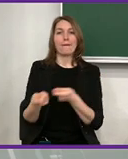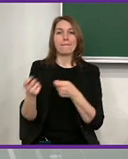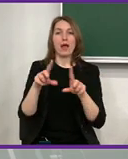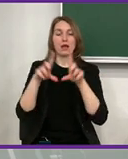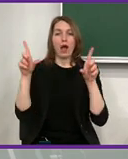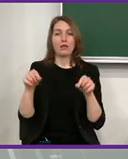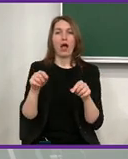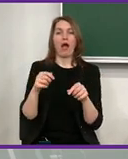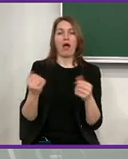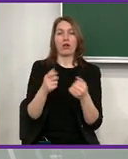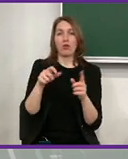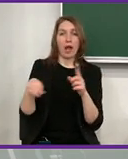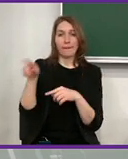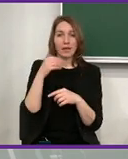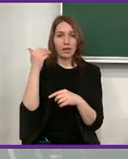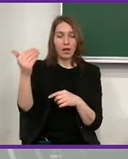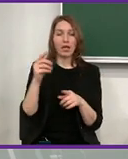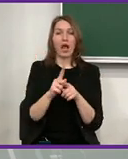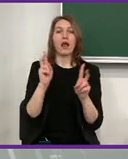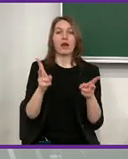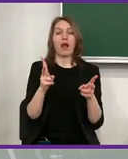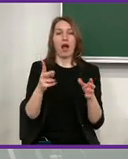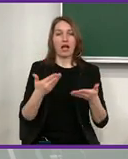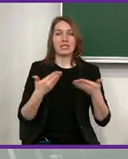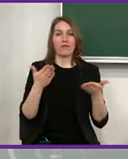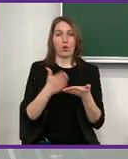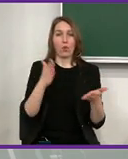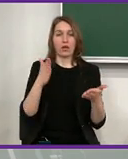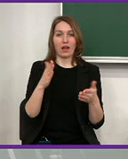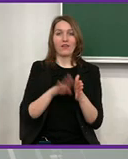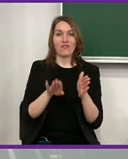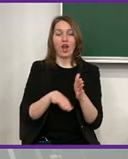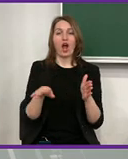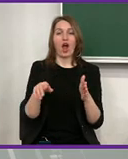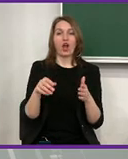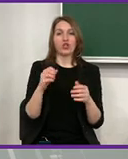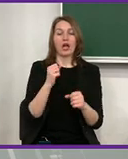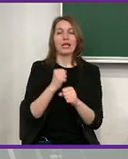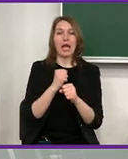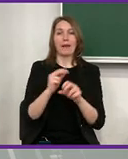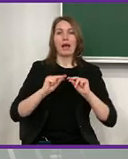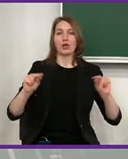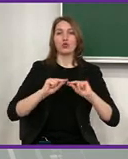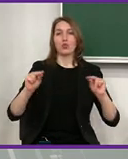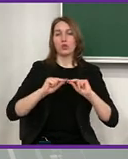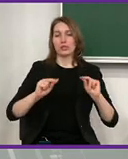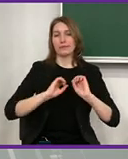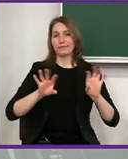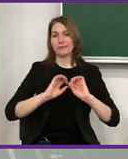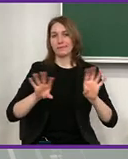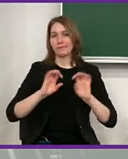we are doing this also in the construction field and everywhere else. We just